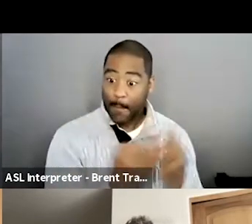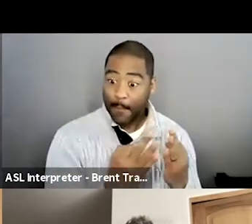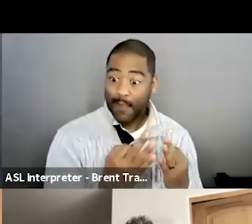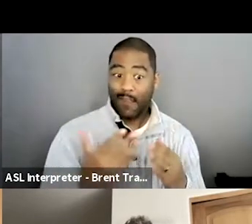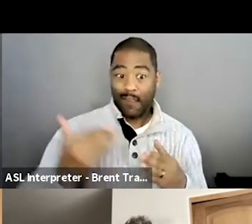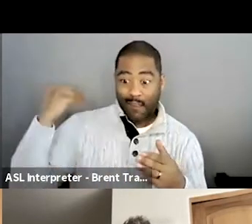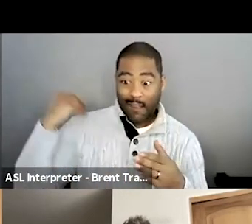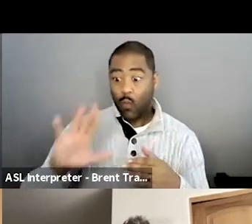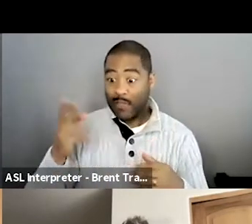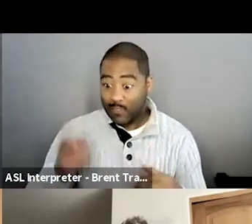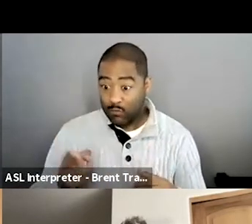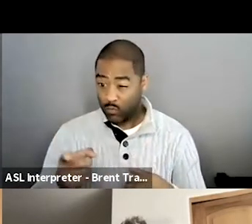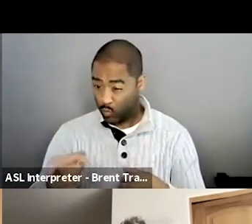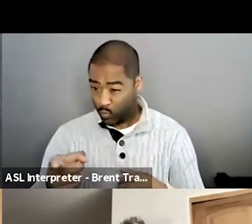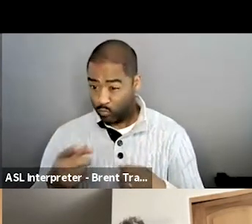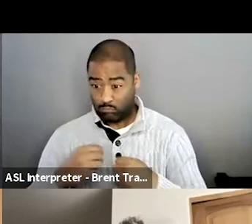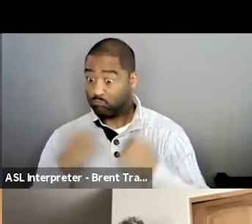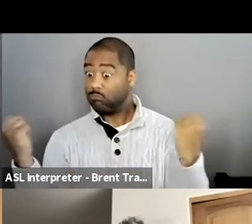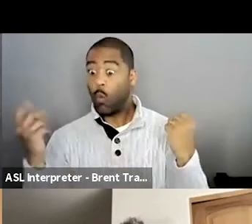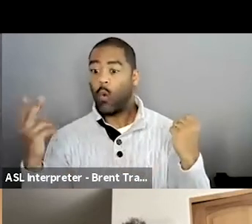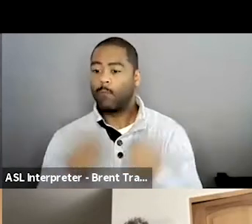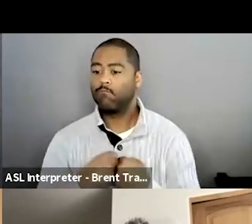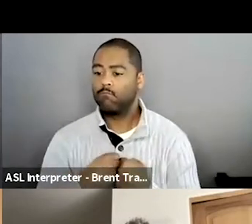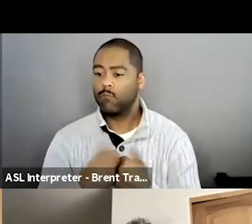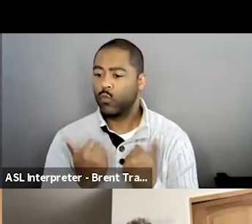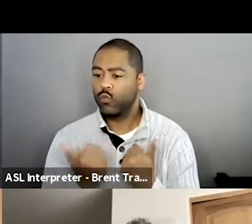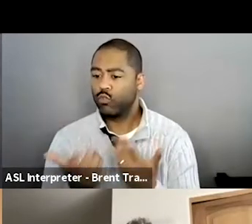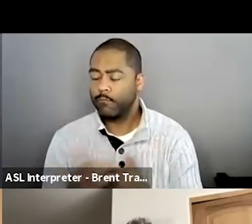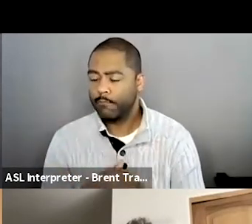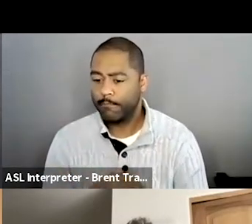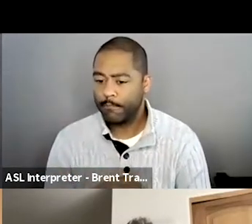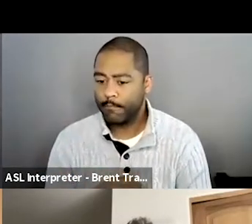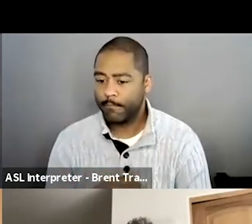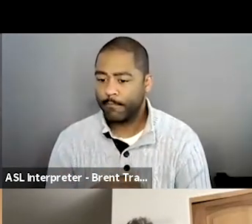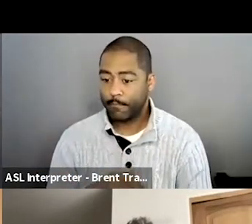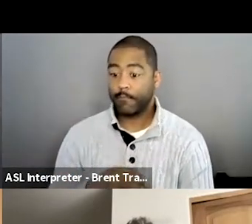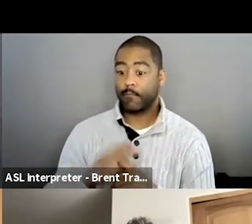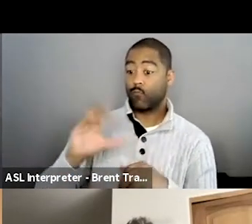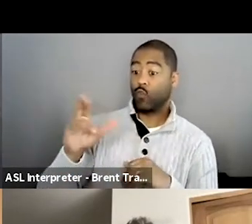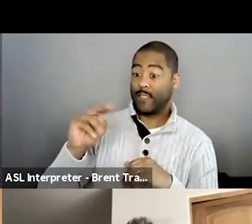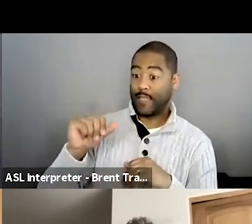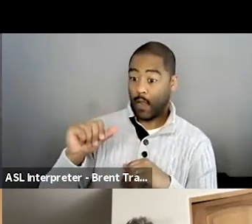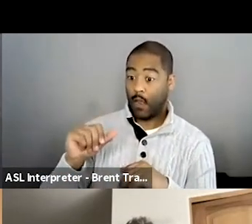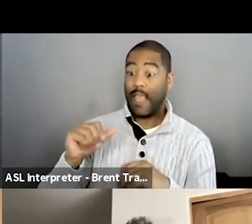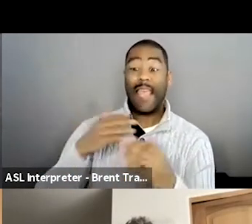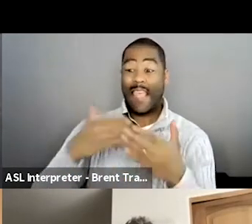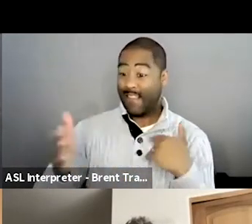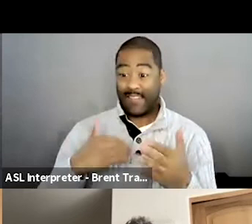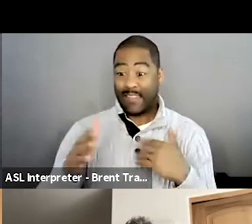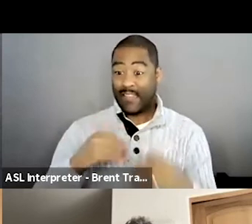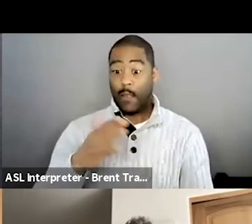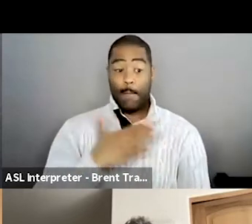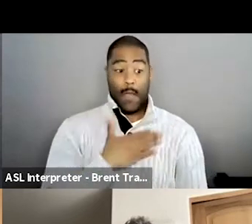even living in the hometown, it wasn't apparent that, you know, my mom had this disability unless it was request, you know,